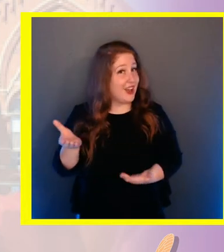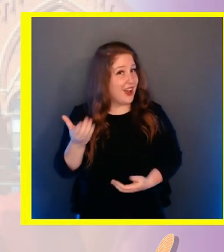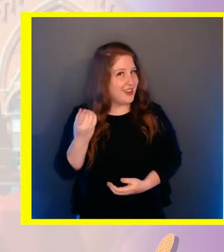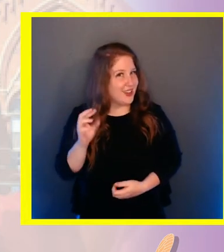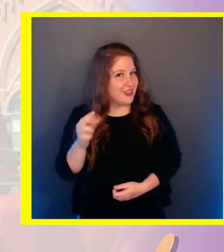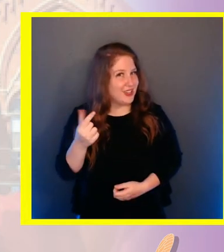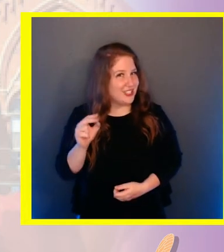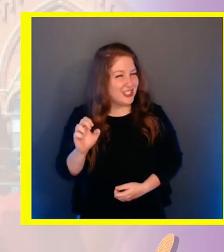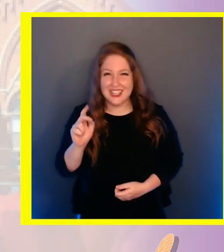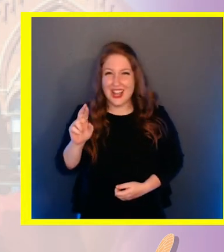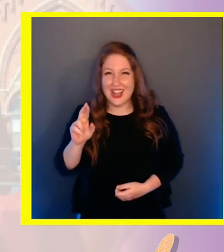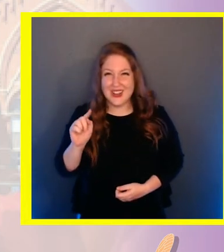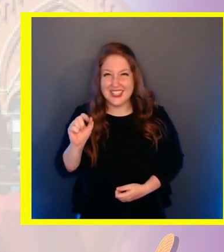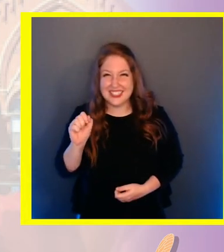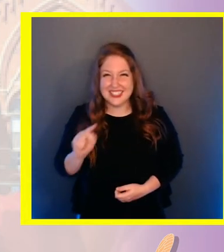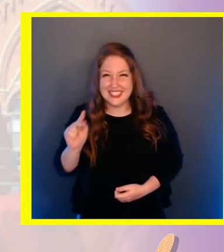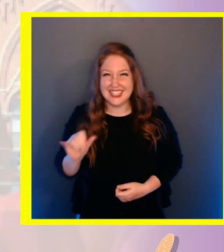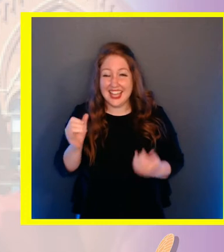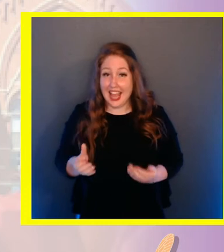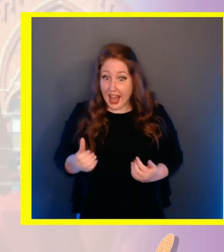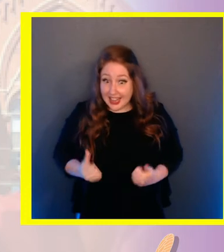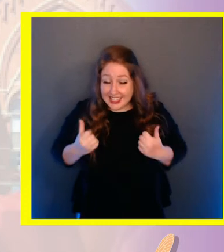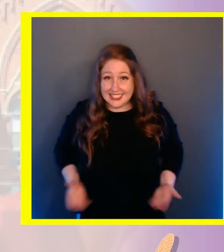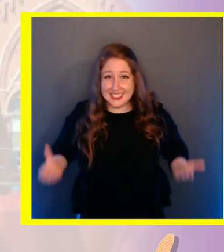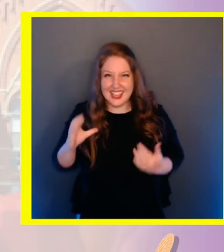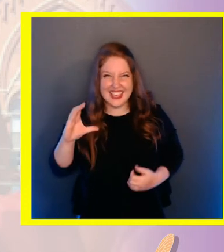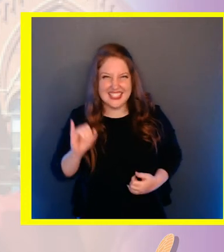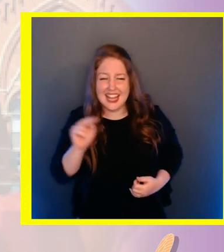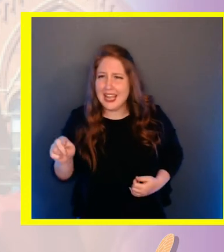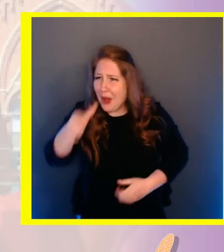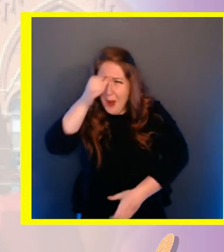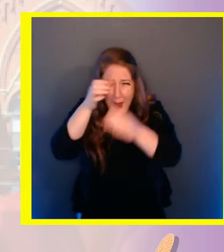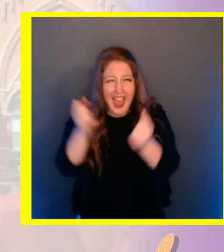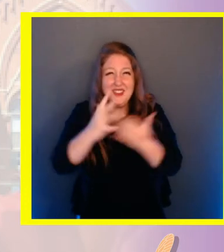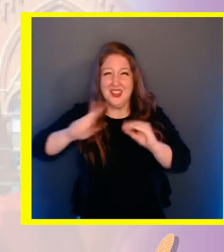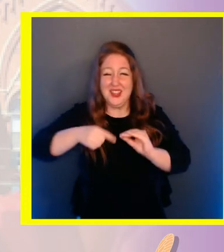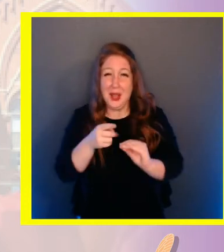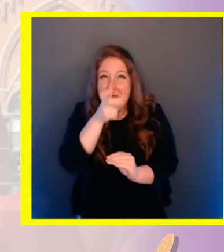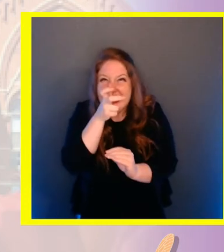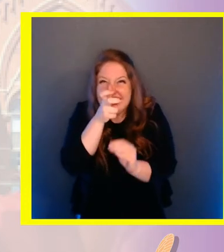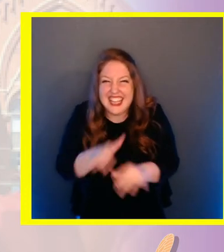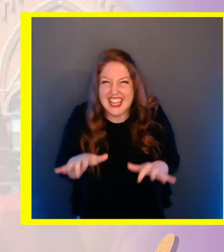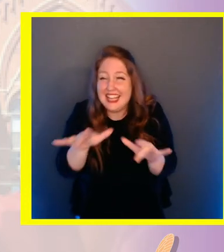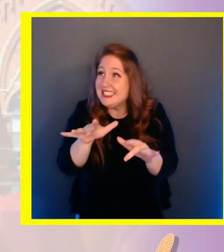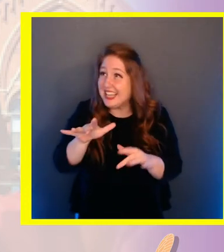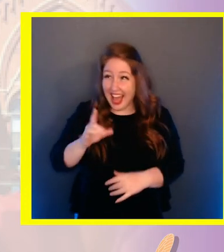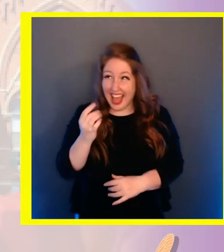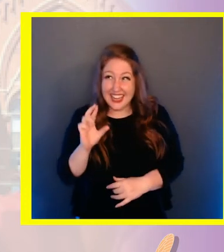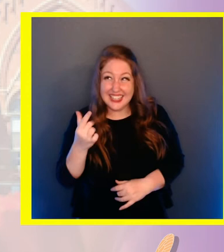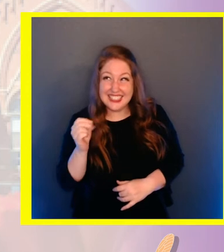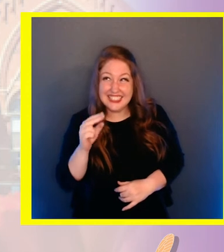Kritsky and he lives in Cincinnati and he knows everything about the cicadas.